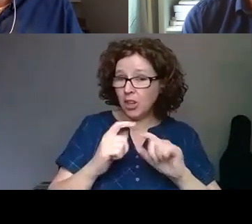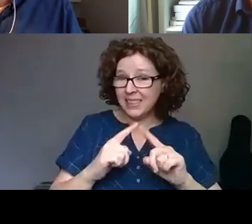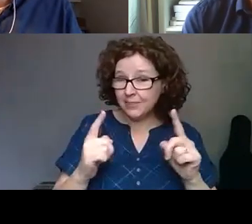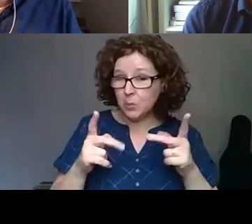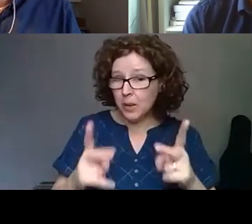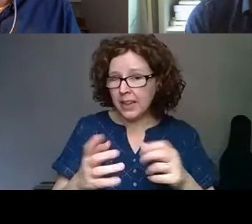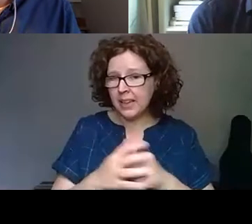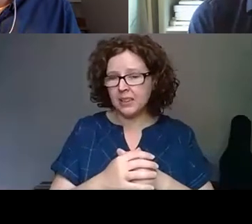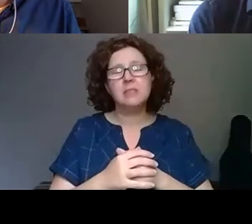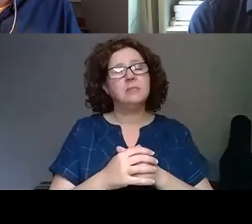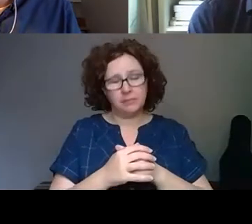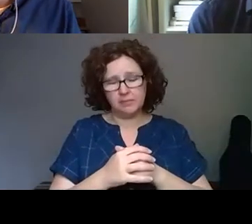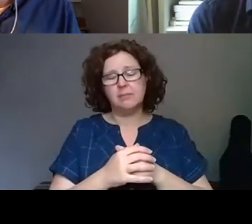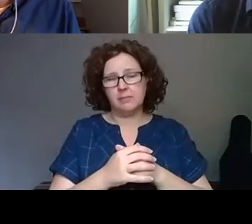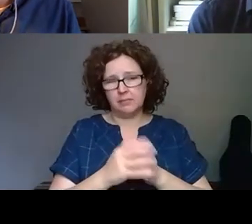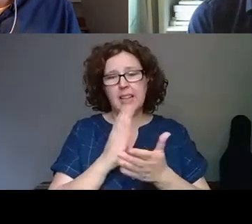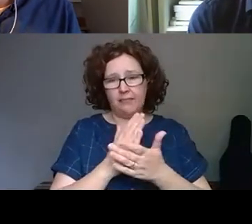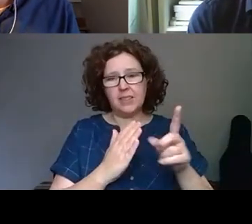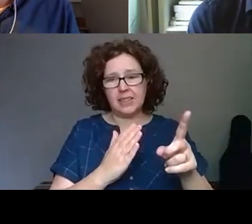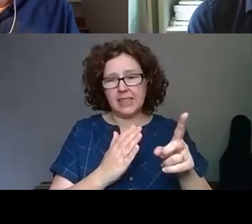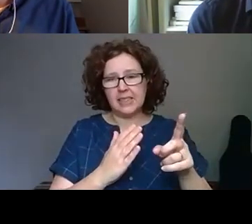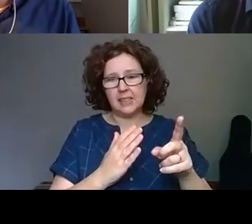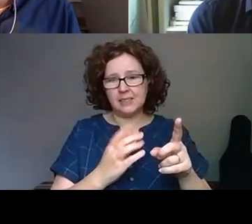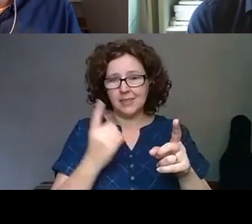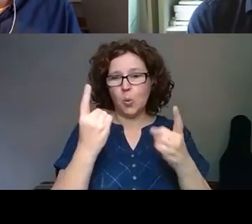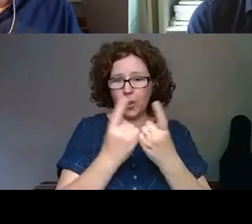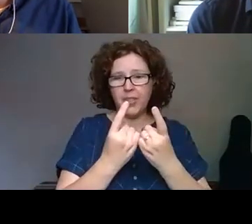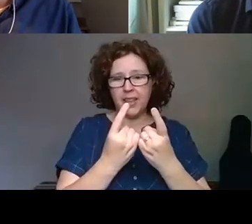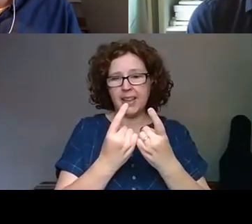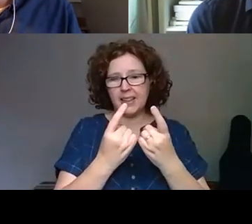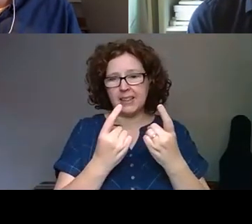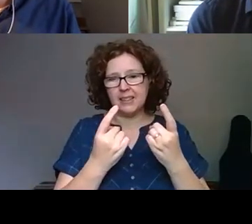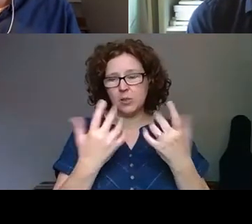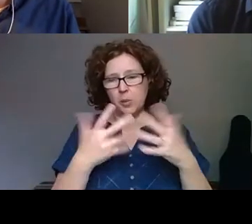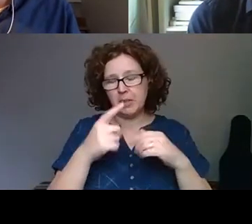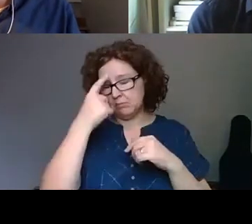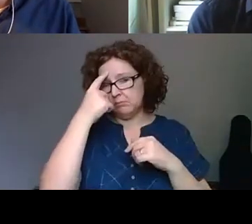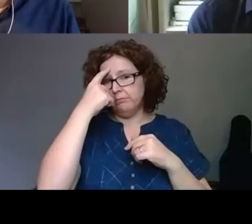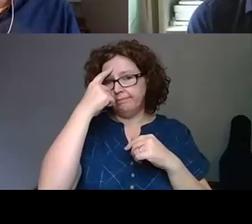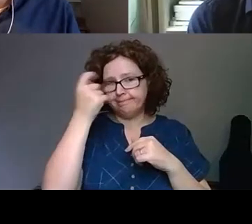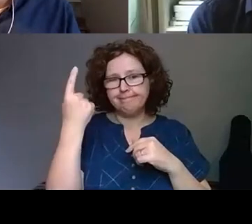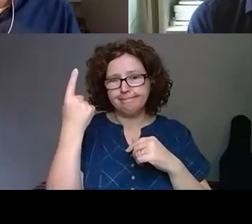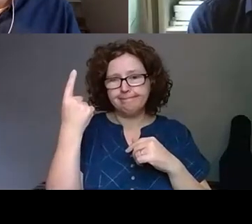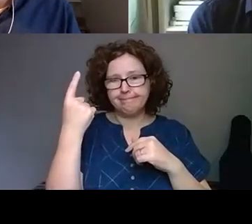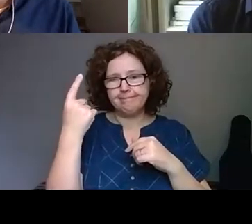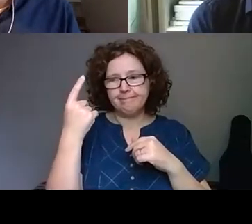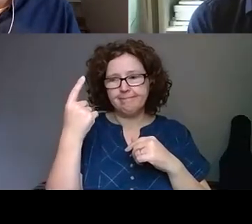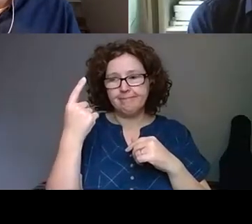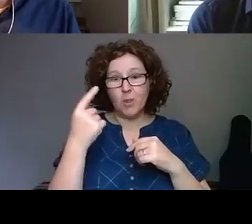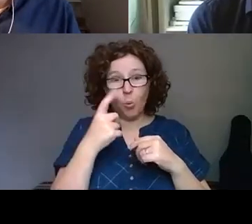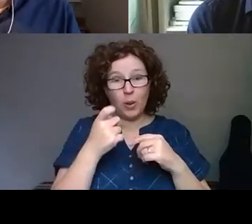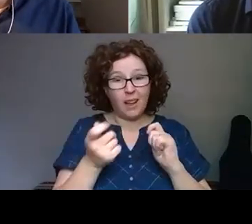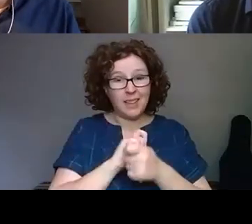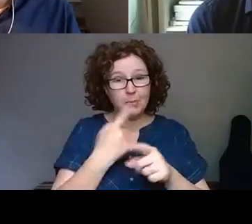Yes, definitely. mean, one thing that we've realised is that how quickly we can adapt and